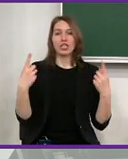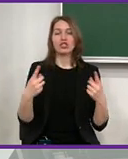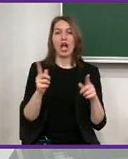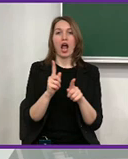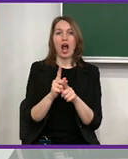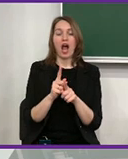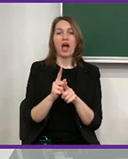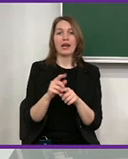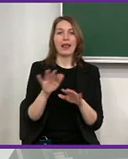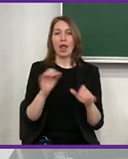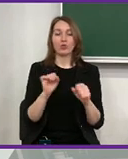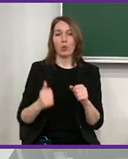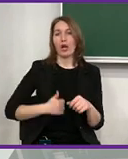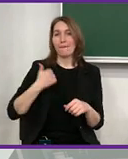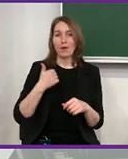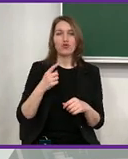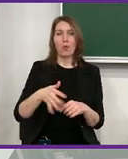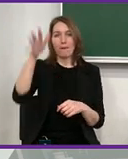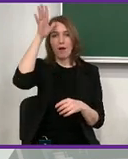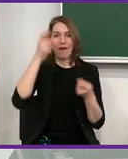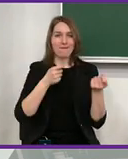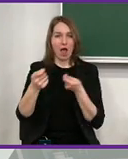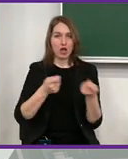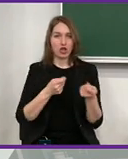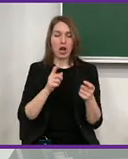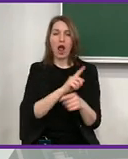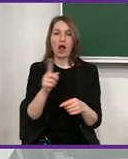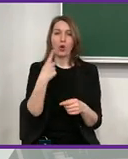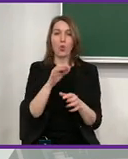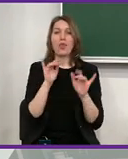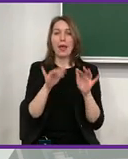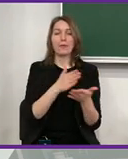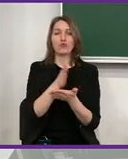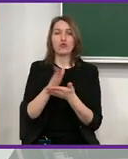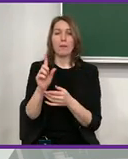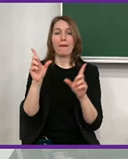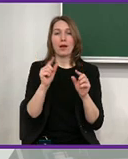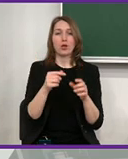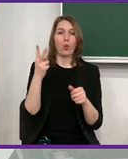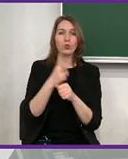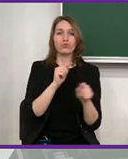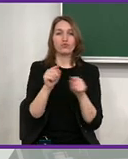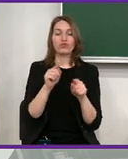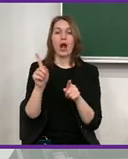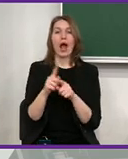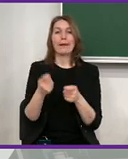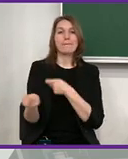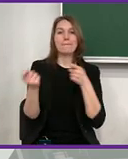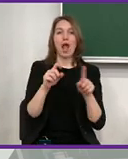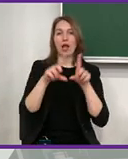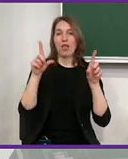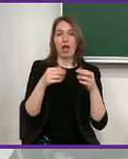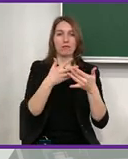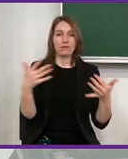And then we have look at human rights. And then three of our main activities. First, disposal, development,